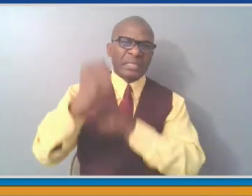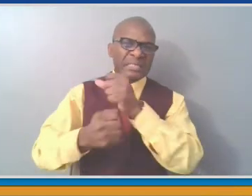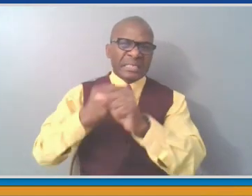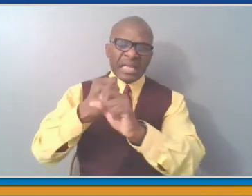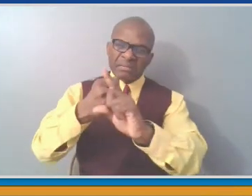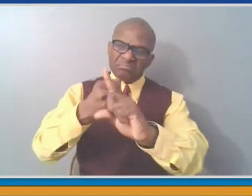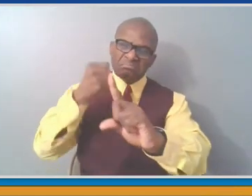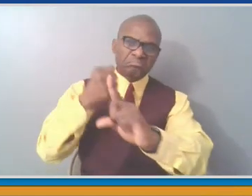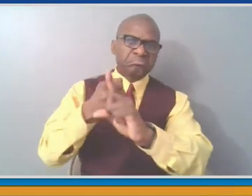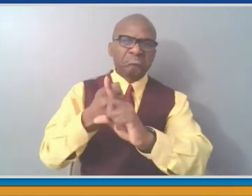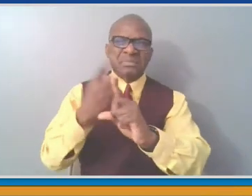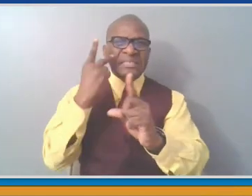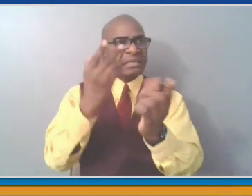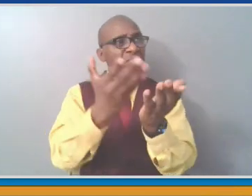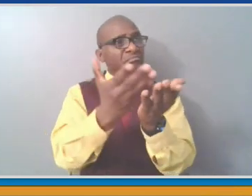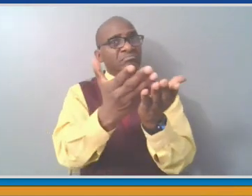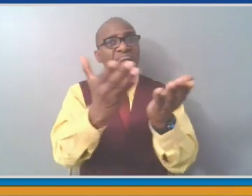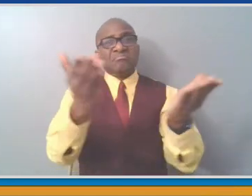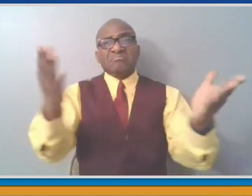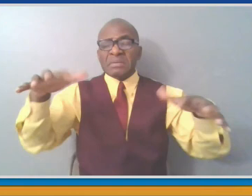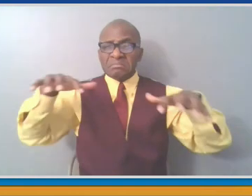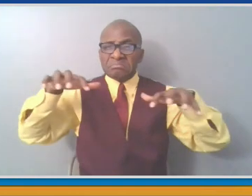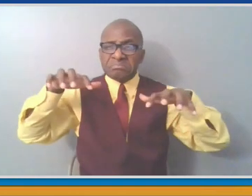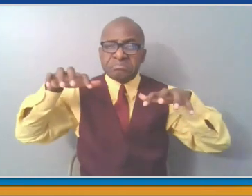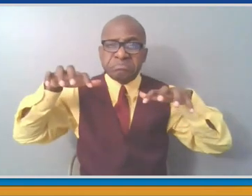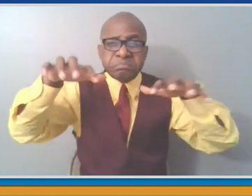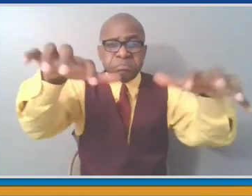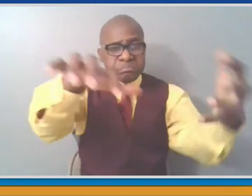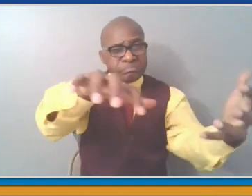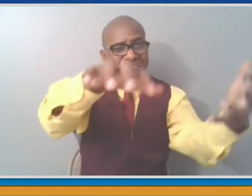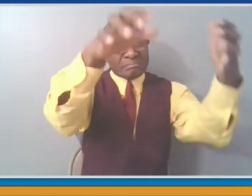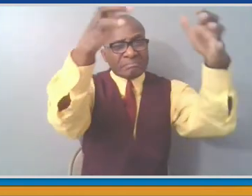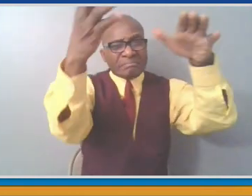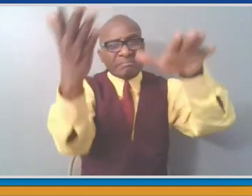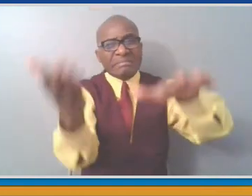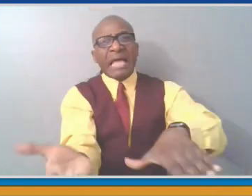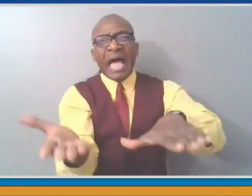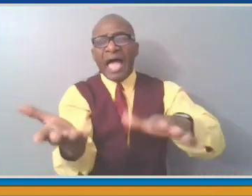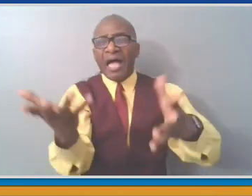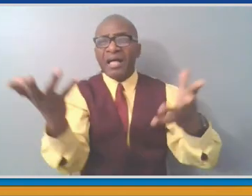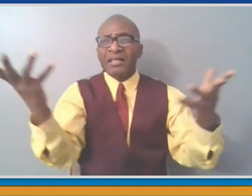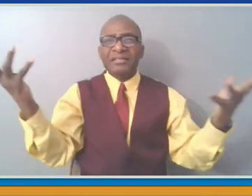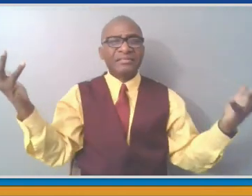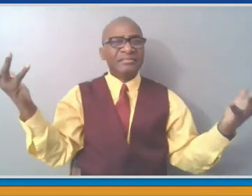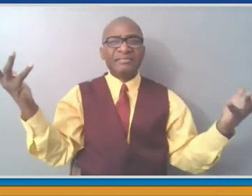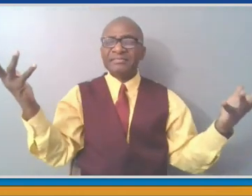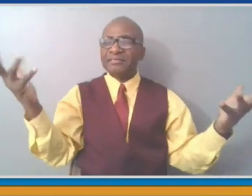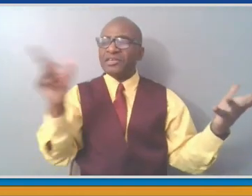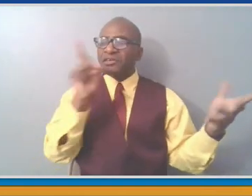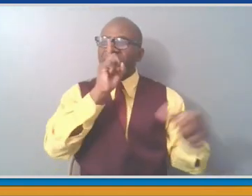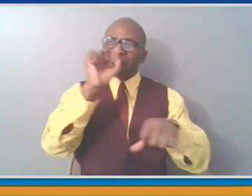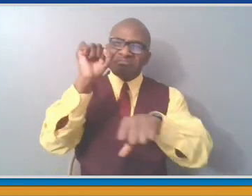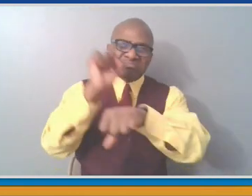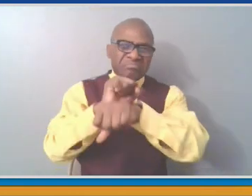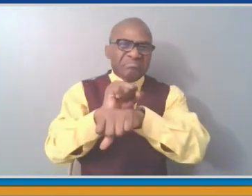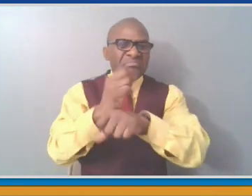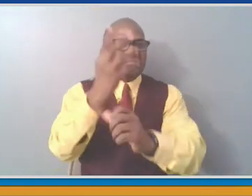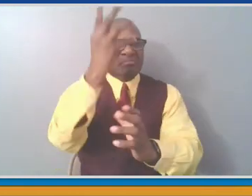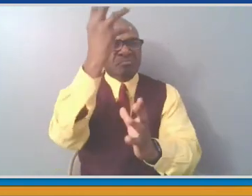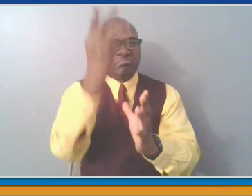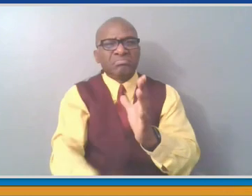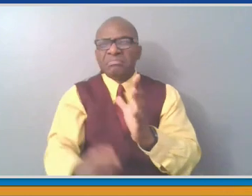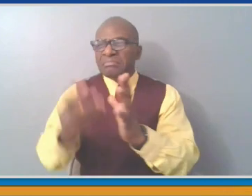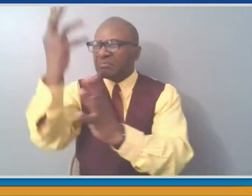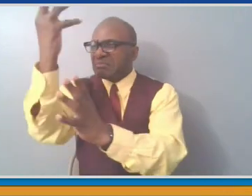about who have died from COVID. The nature of their death was alone. It was lonely. It was a painful death by